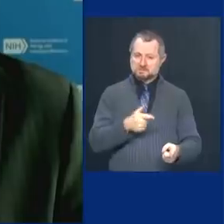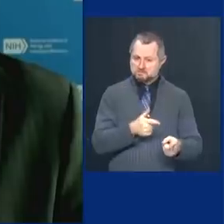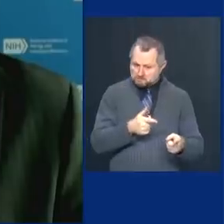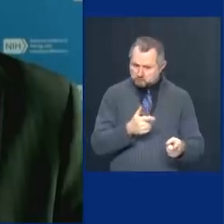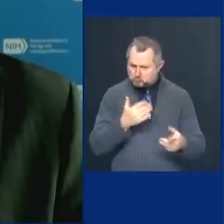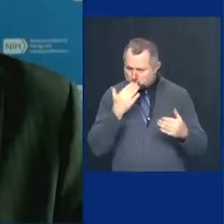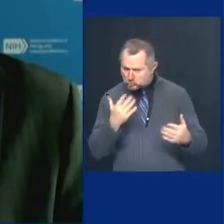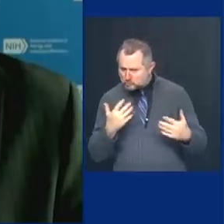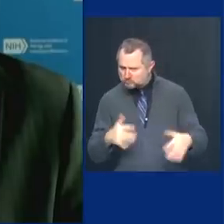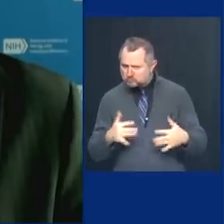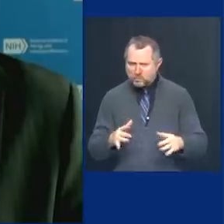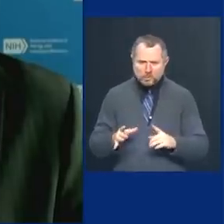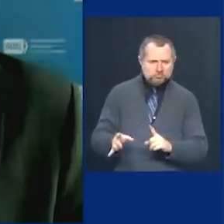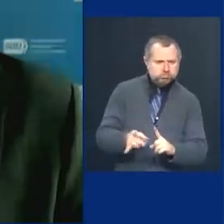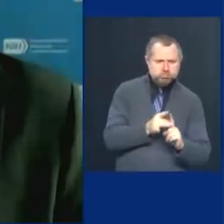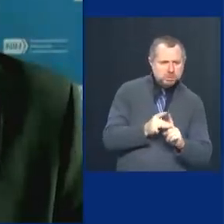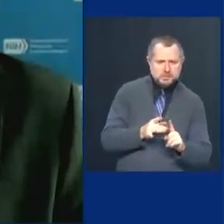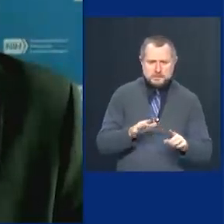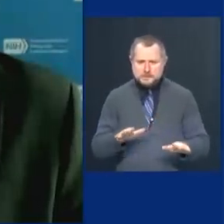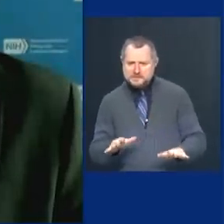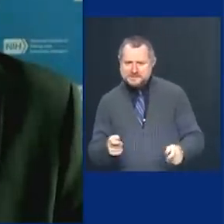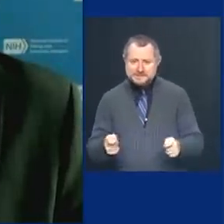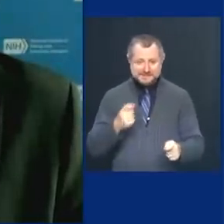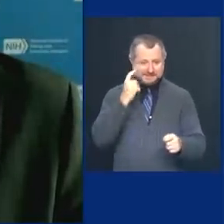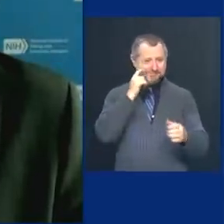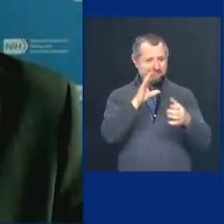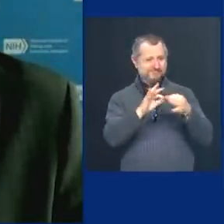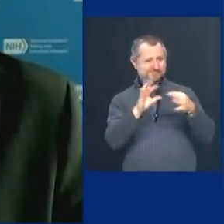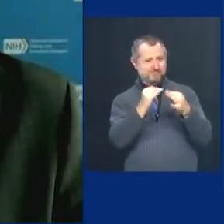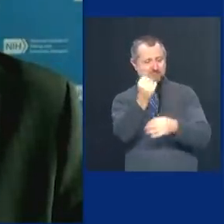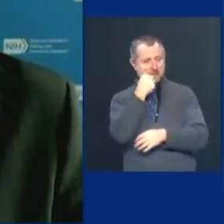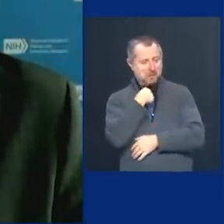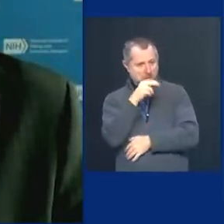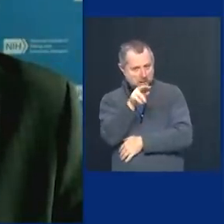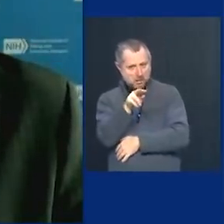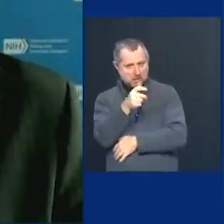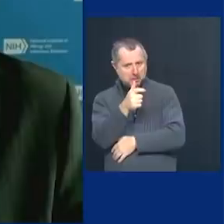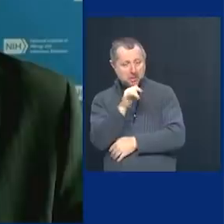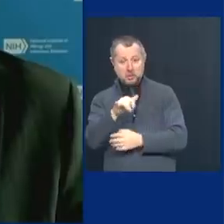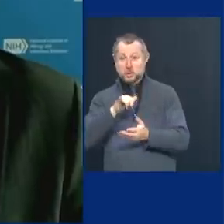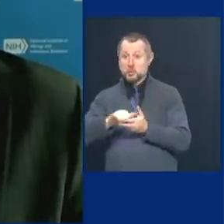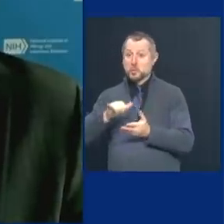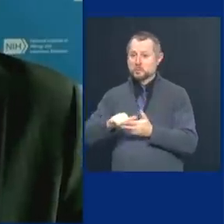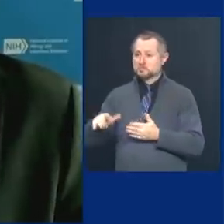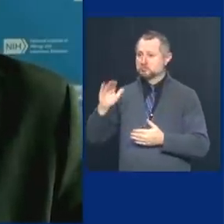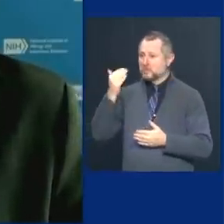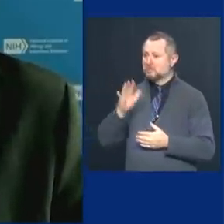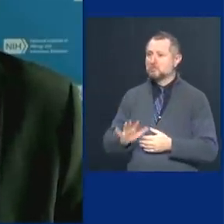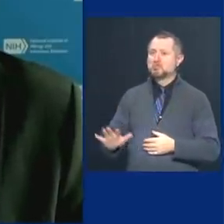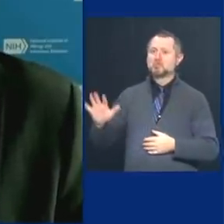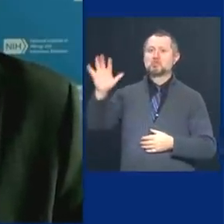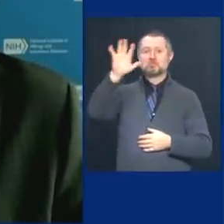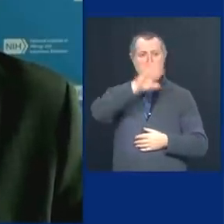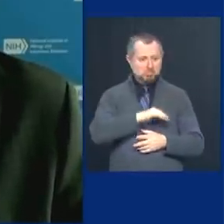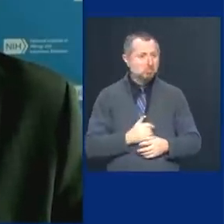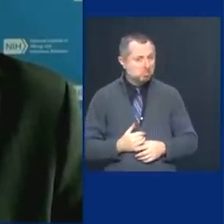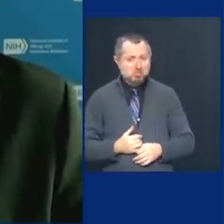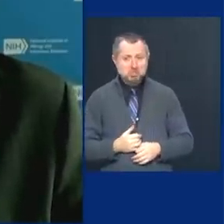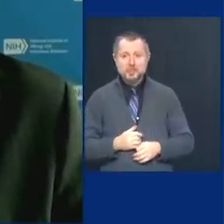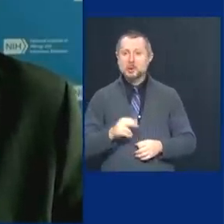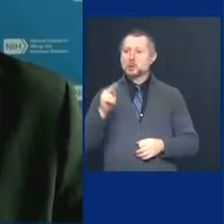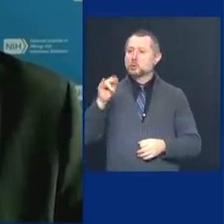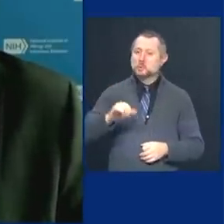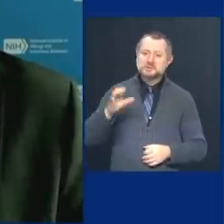the positivity, just like you all are seeing it in New York, the whole state, including New York City,